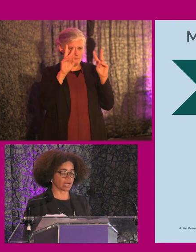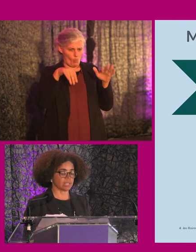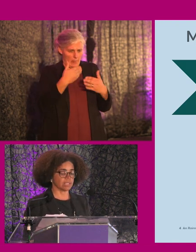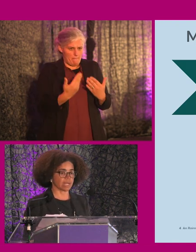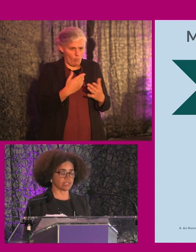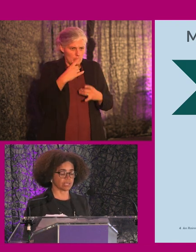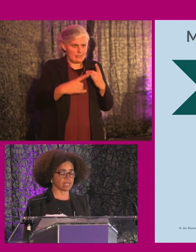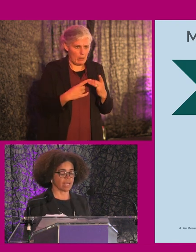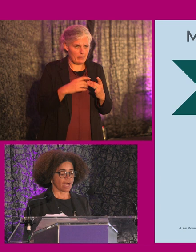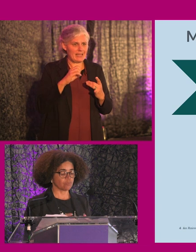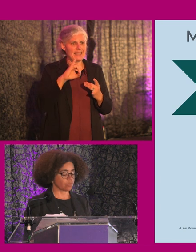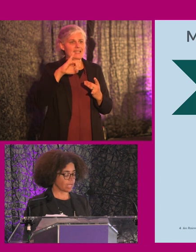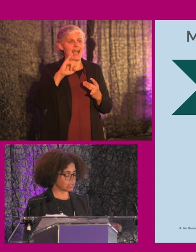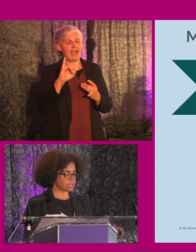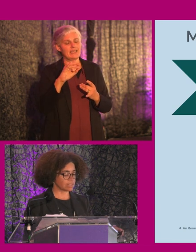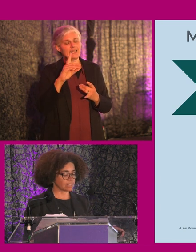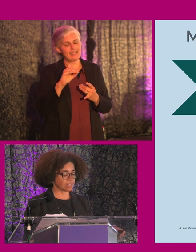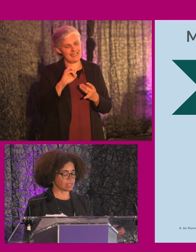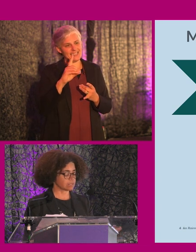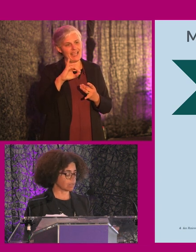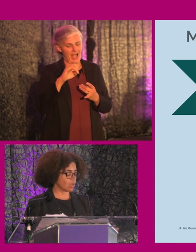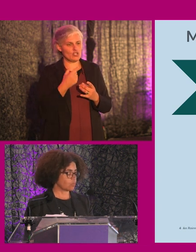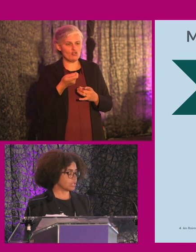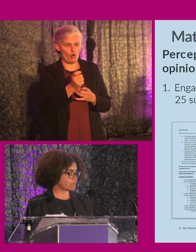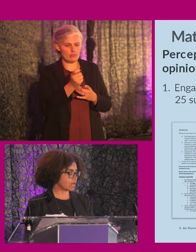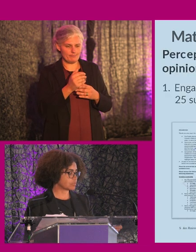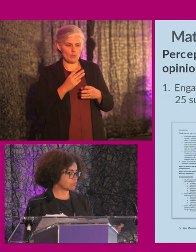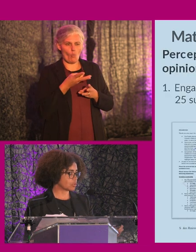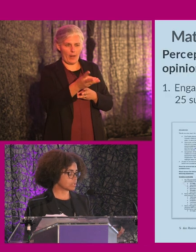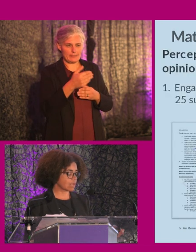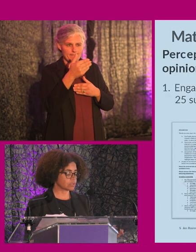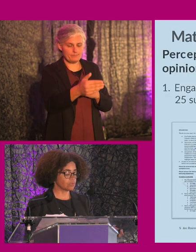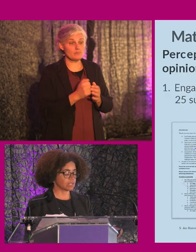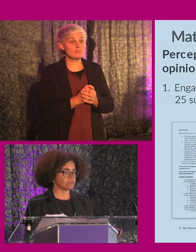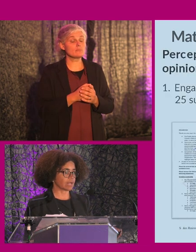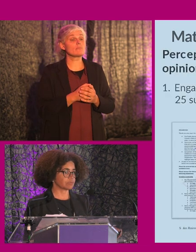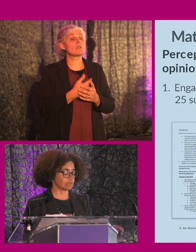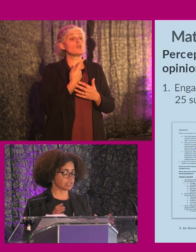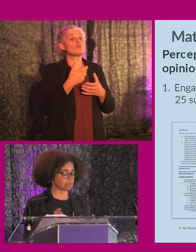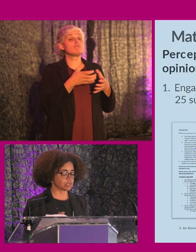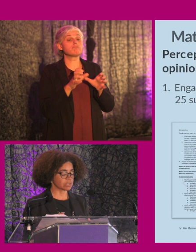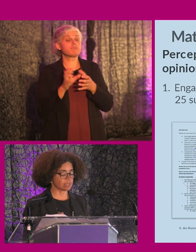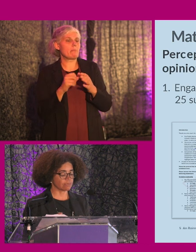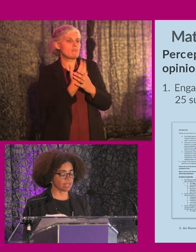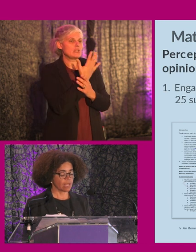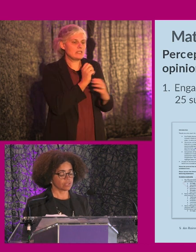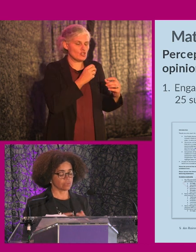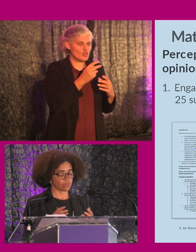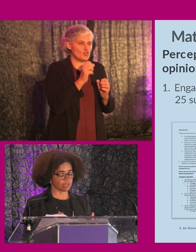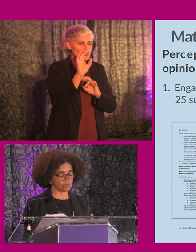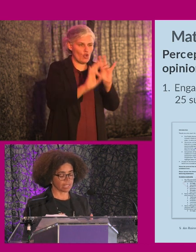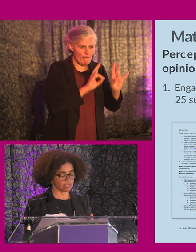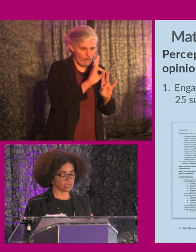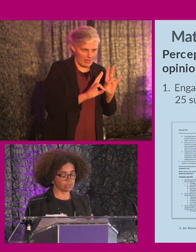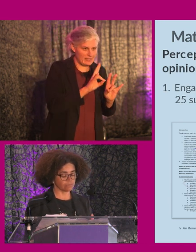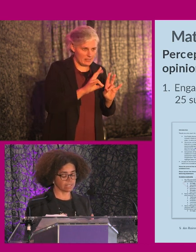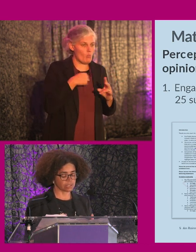our, on our EDI journey. And what we actually did then is, um, we developed, broke down the tool and developed a perception survey so that when